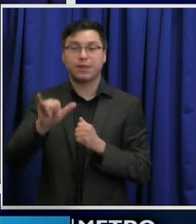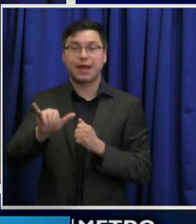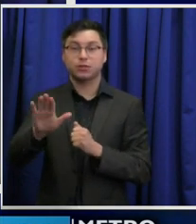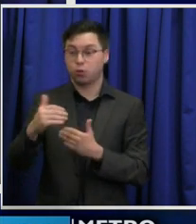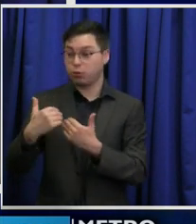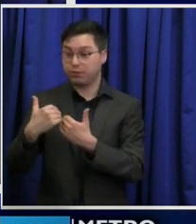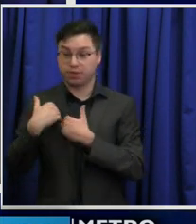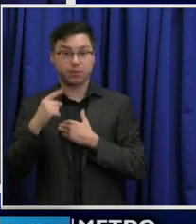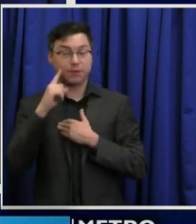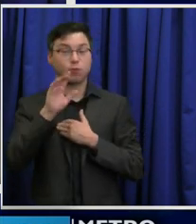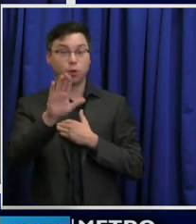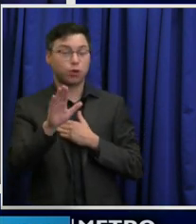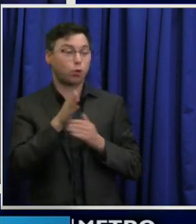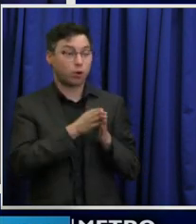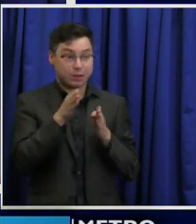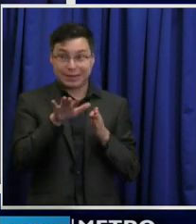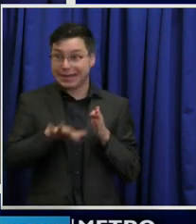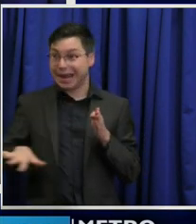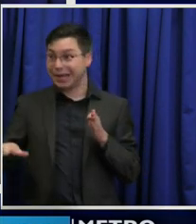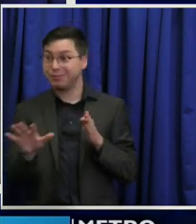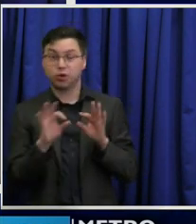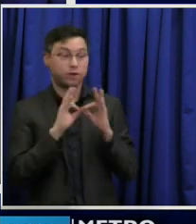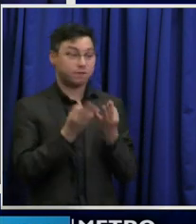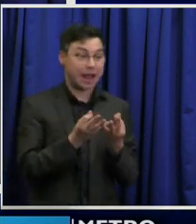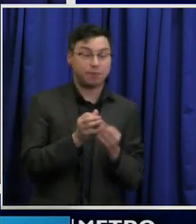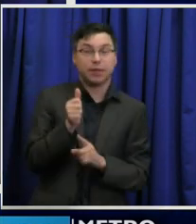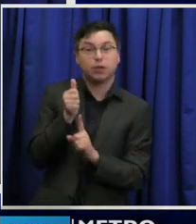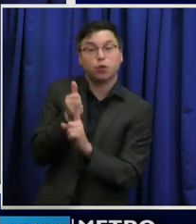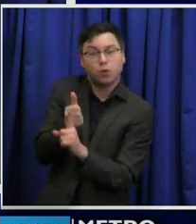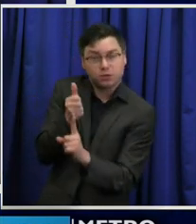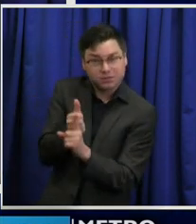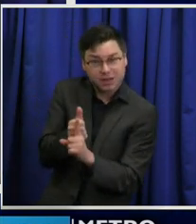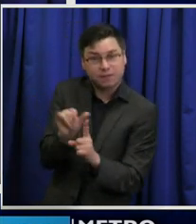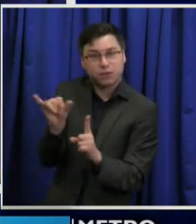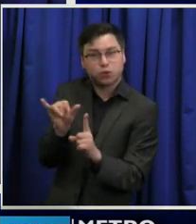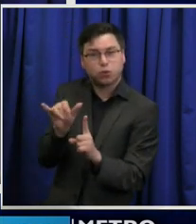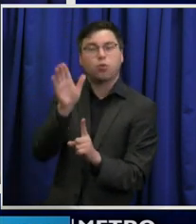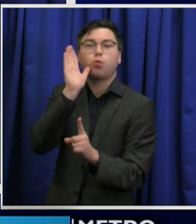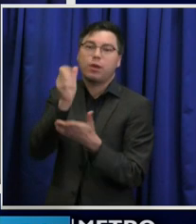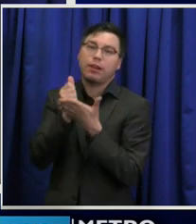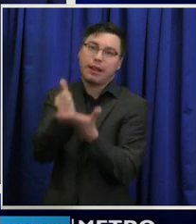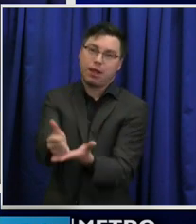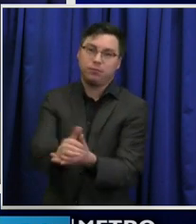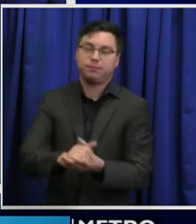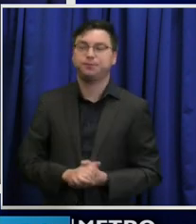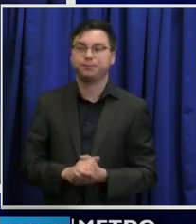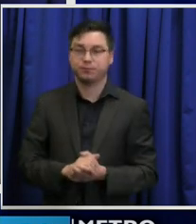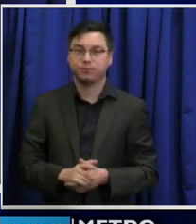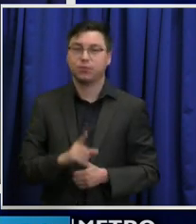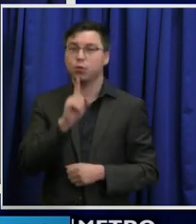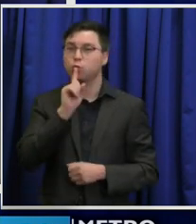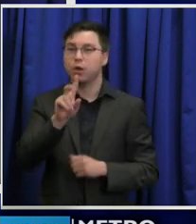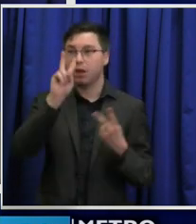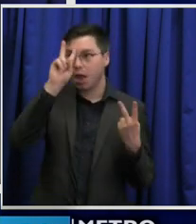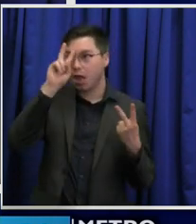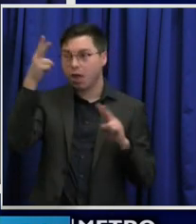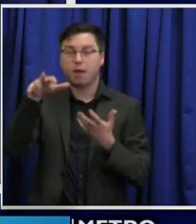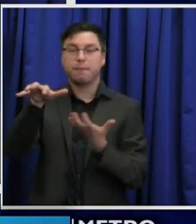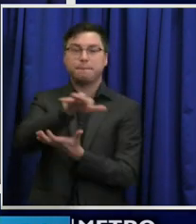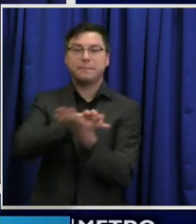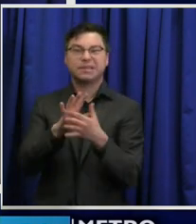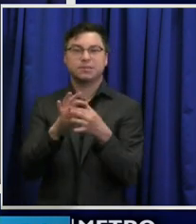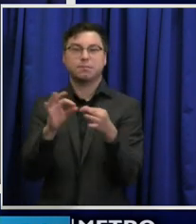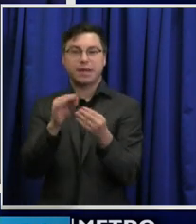neighbor, to your family and to yourself has to help. A mixed message on this subject